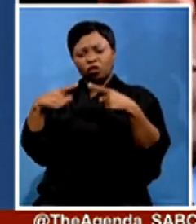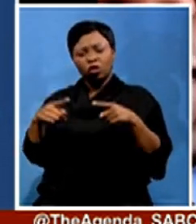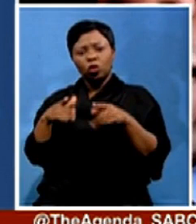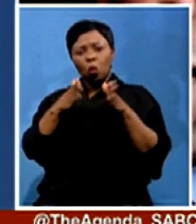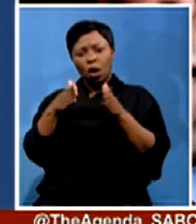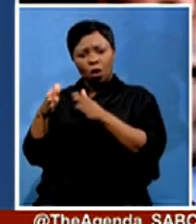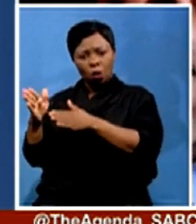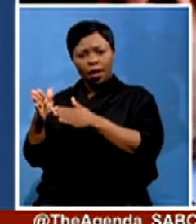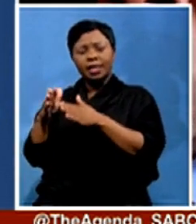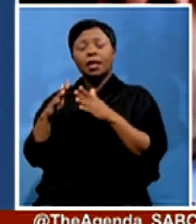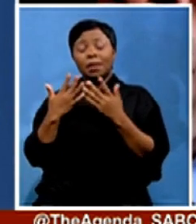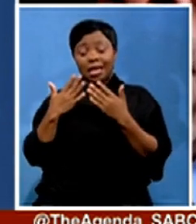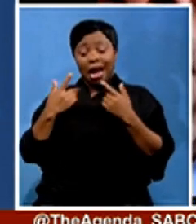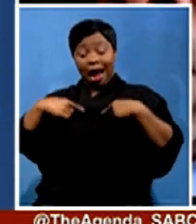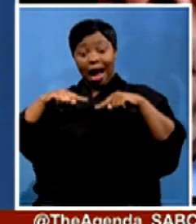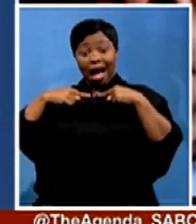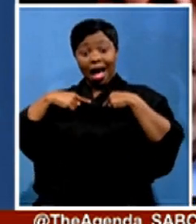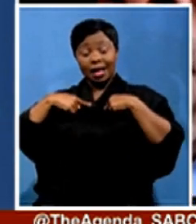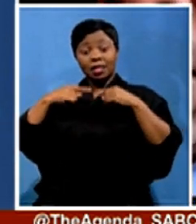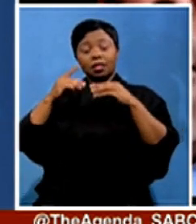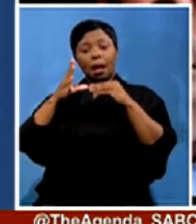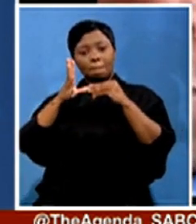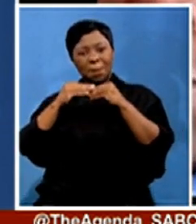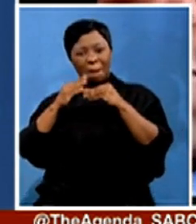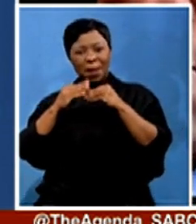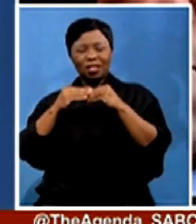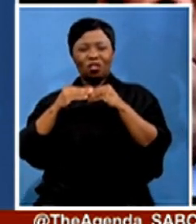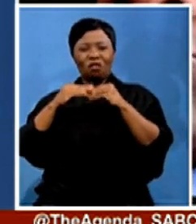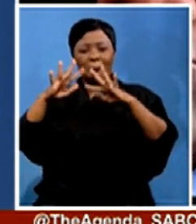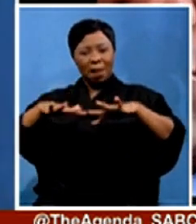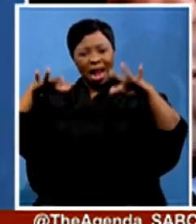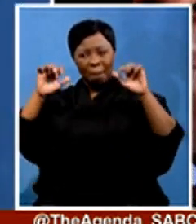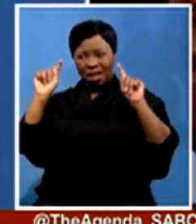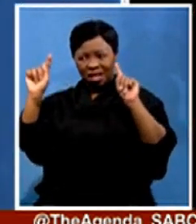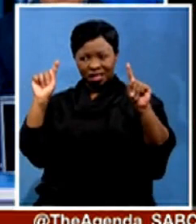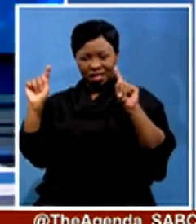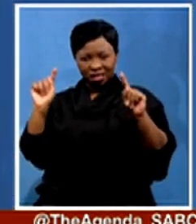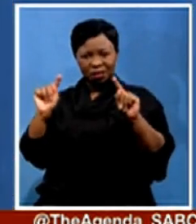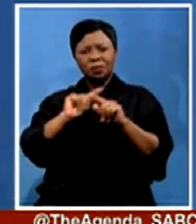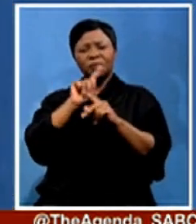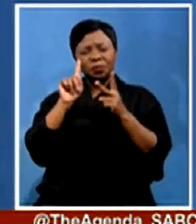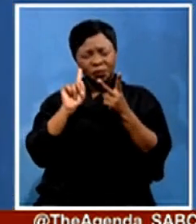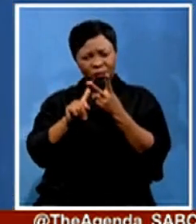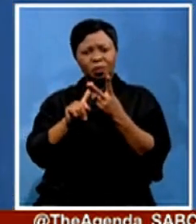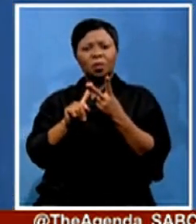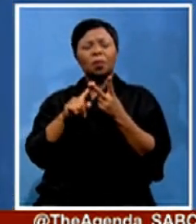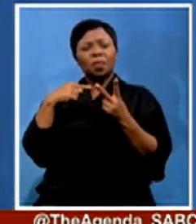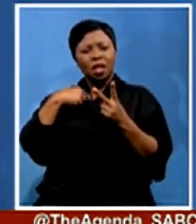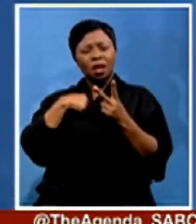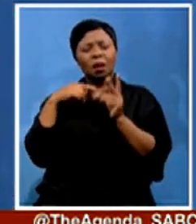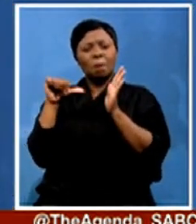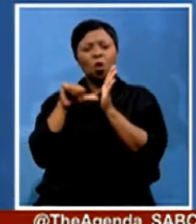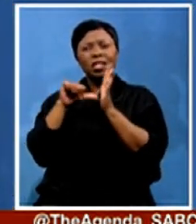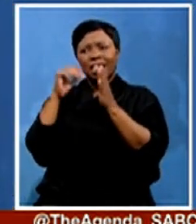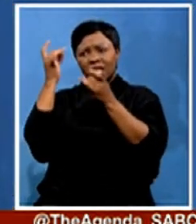members of parliament, we need to inform the people that